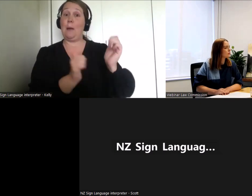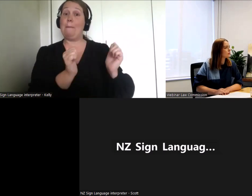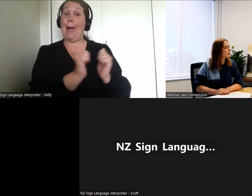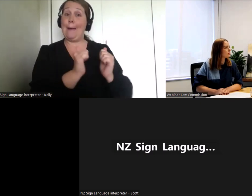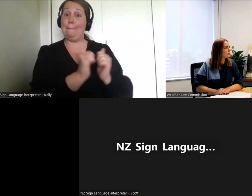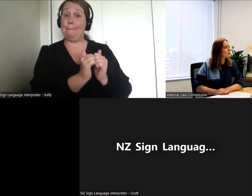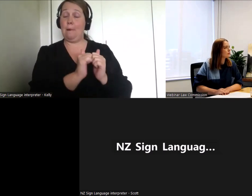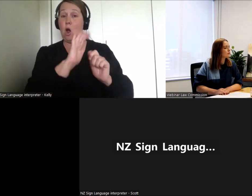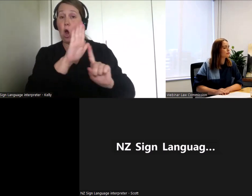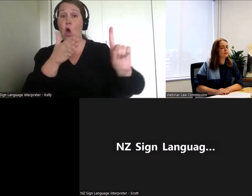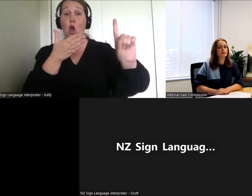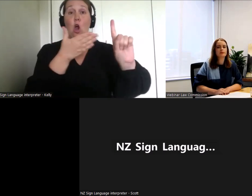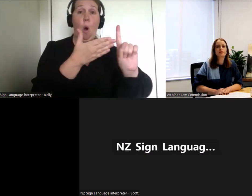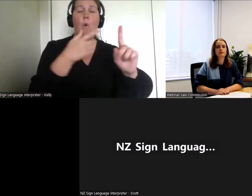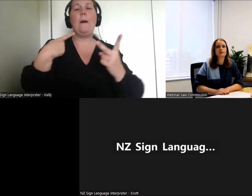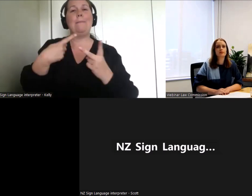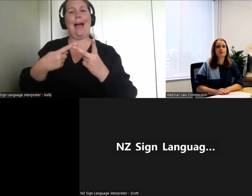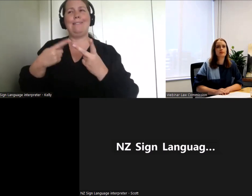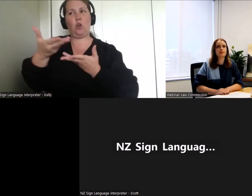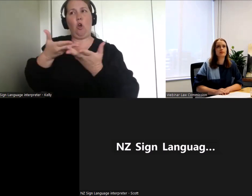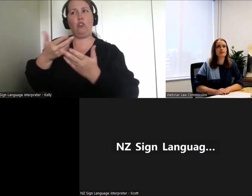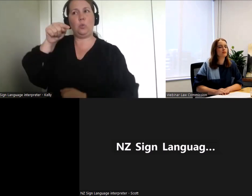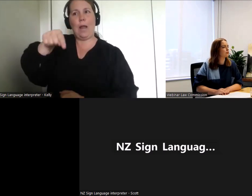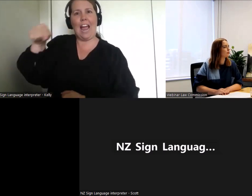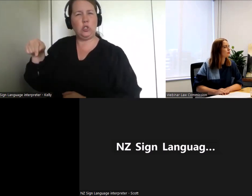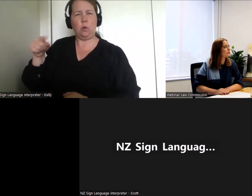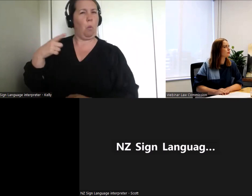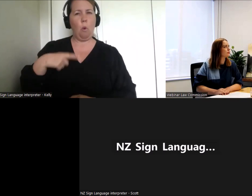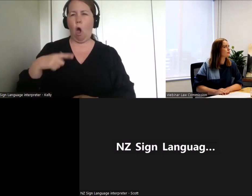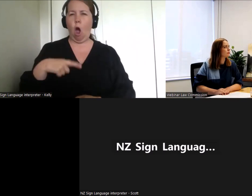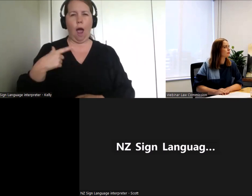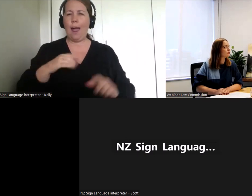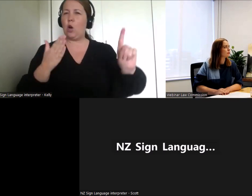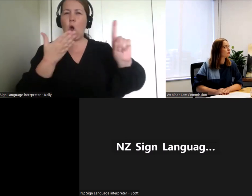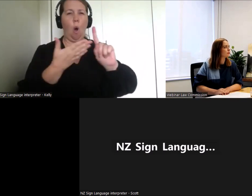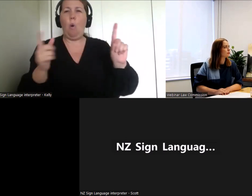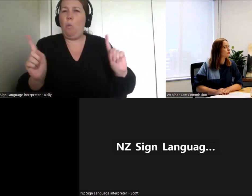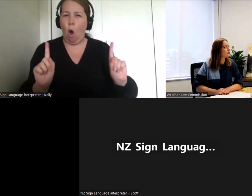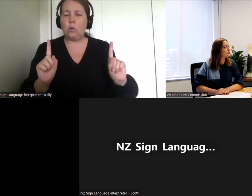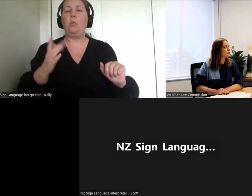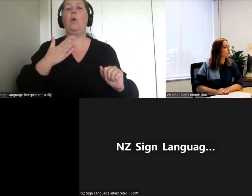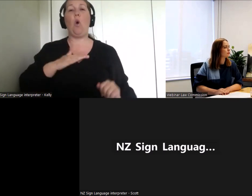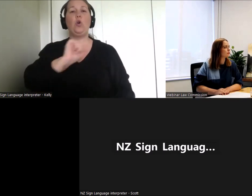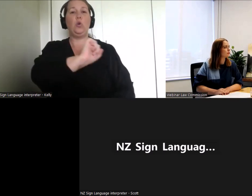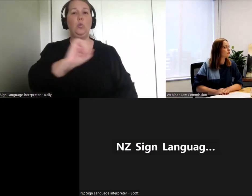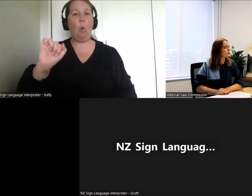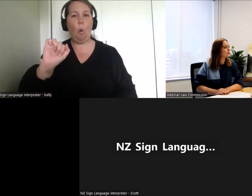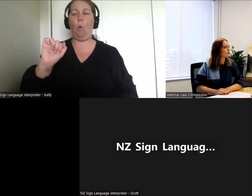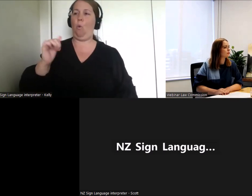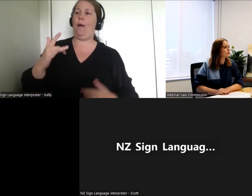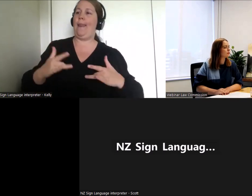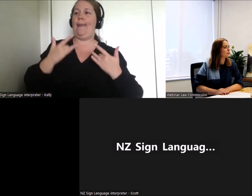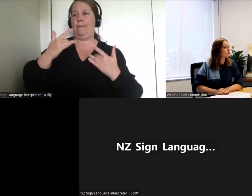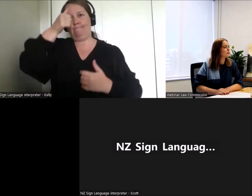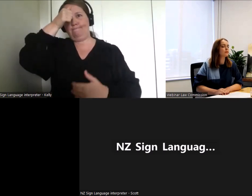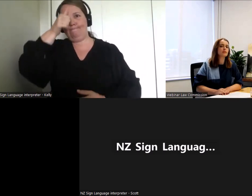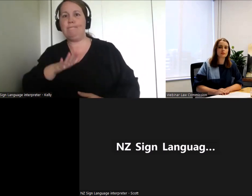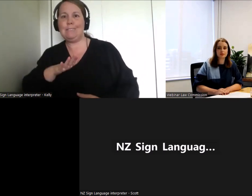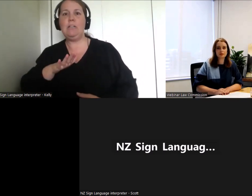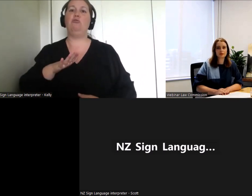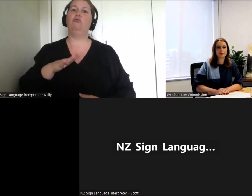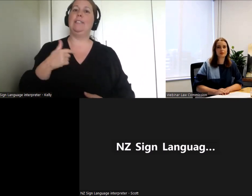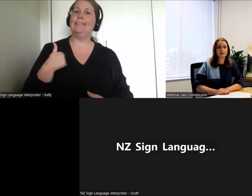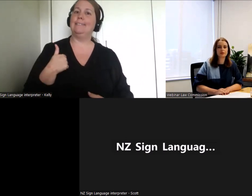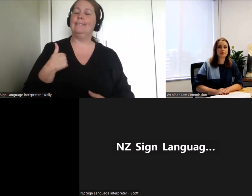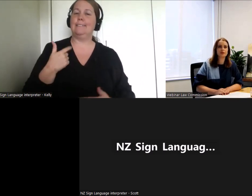of consultation, is to hear about people's lived experiences. As I said before, good law